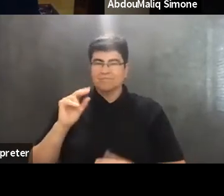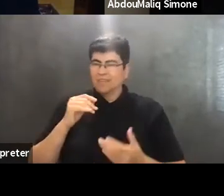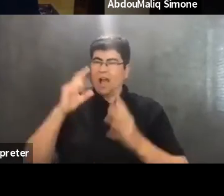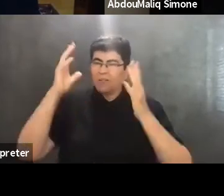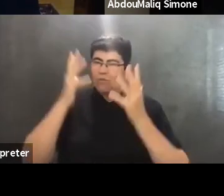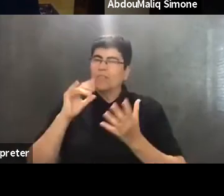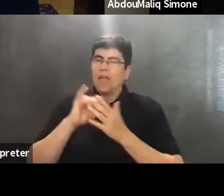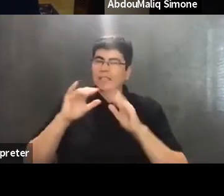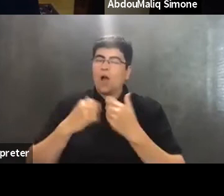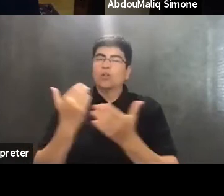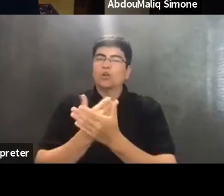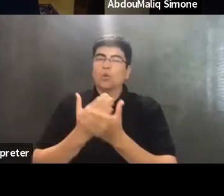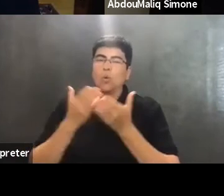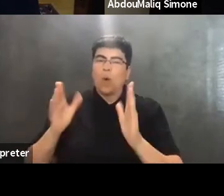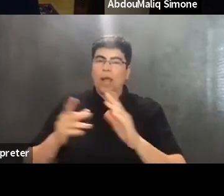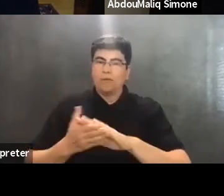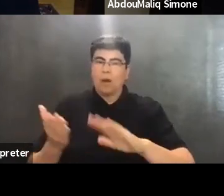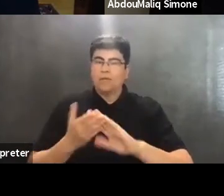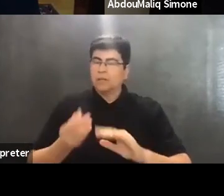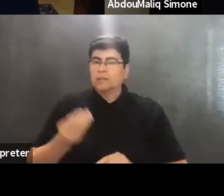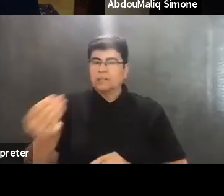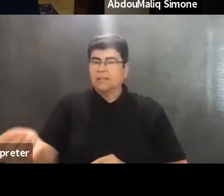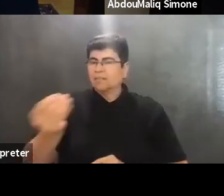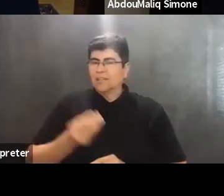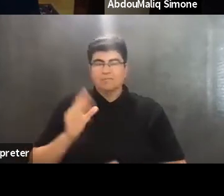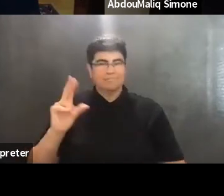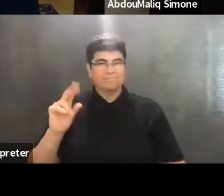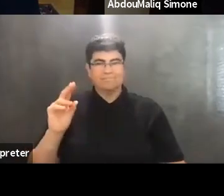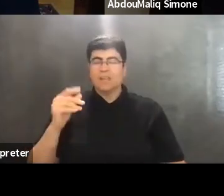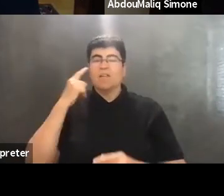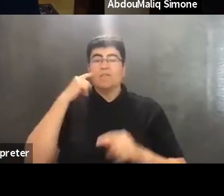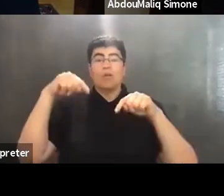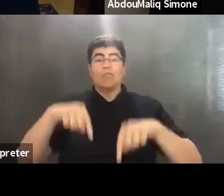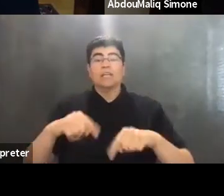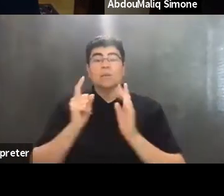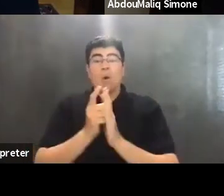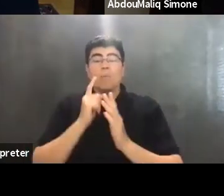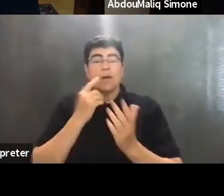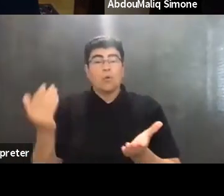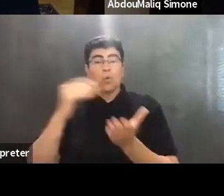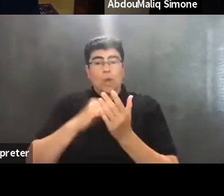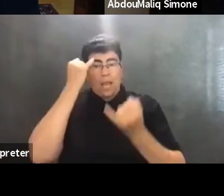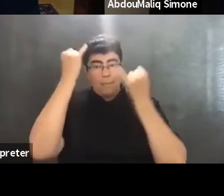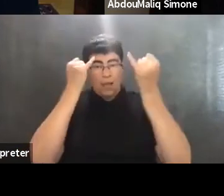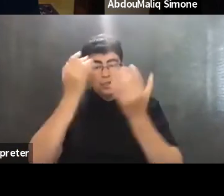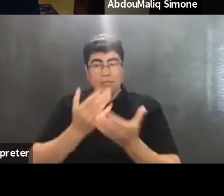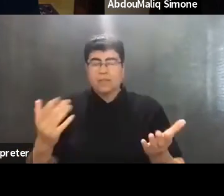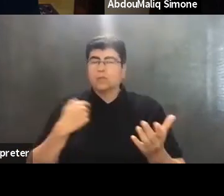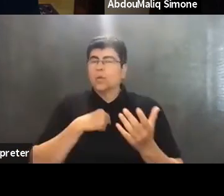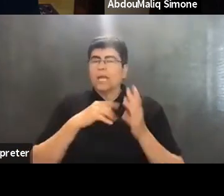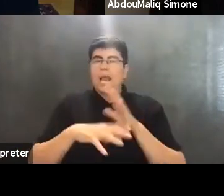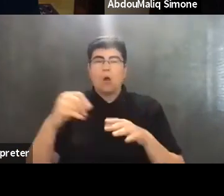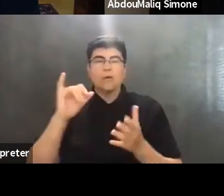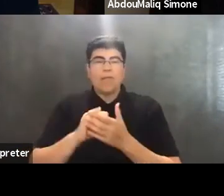the new mode of operation works. But I think in this moment of re-imagining things, we need to get out of these